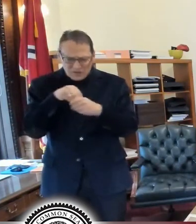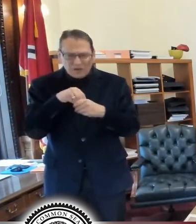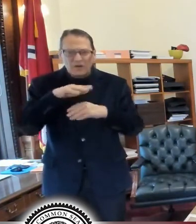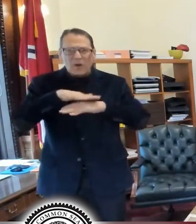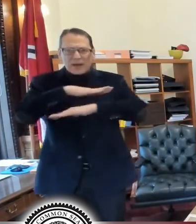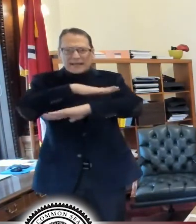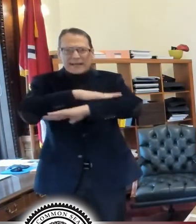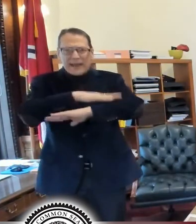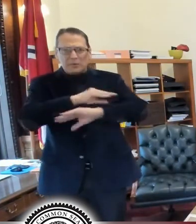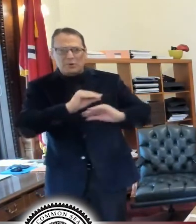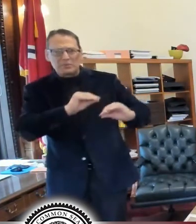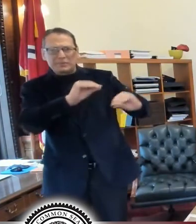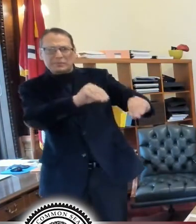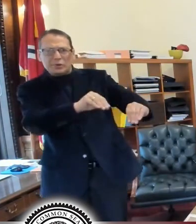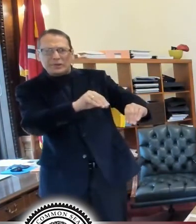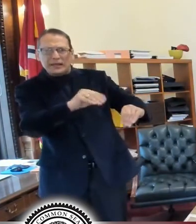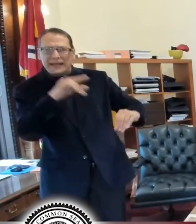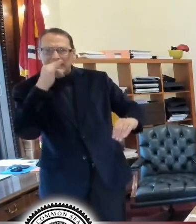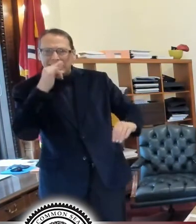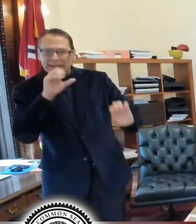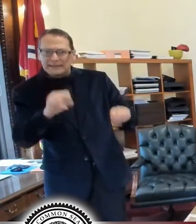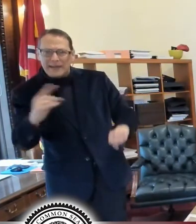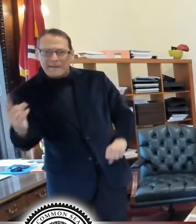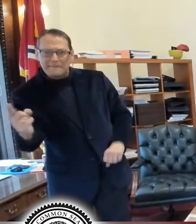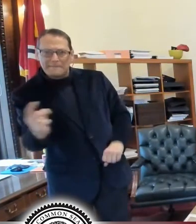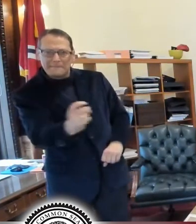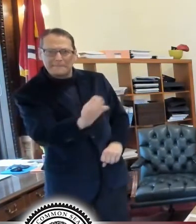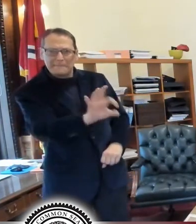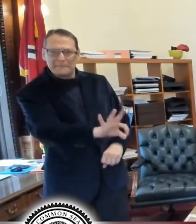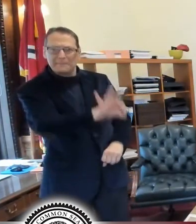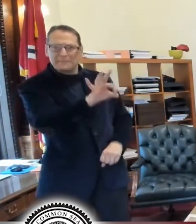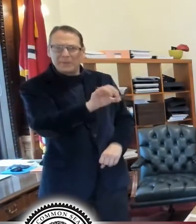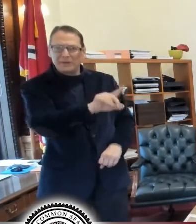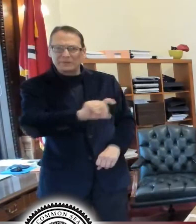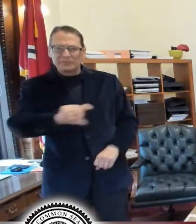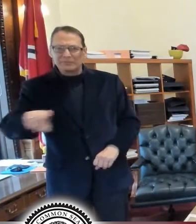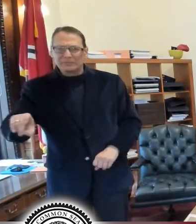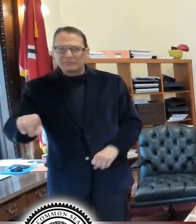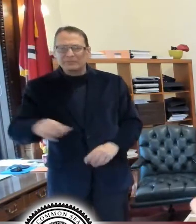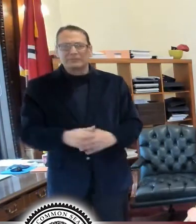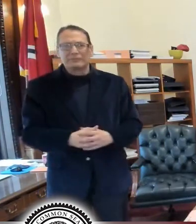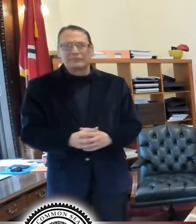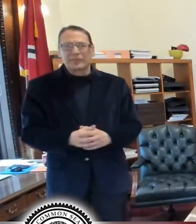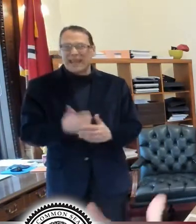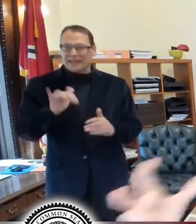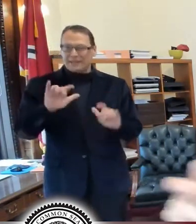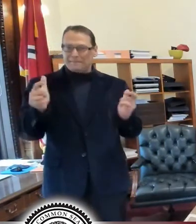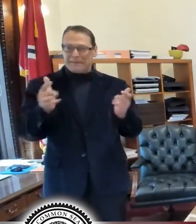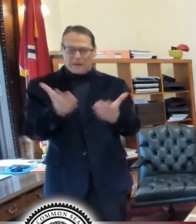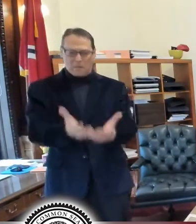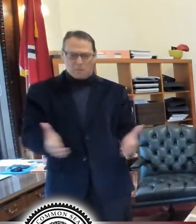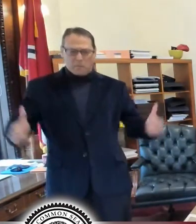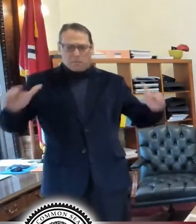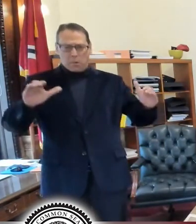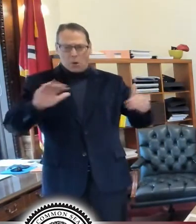table out near the sidewalk so kids can take one. Uh, you can't do this, you know, big bowl of candy and every kid, you